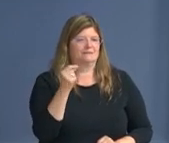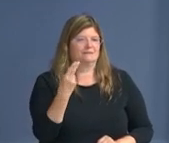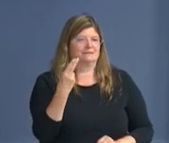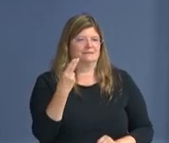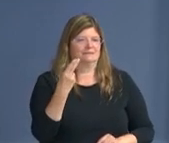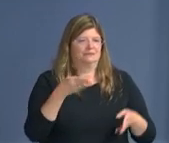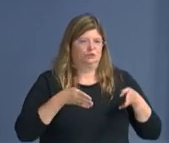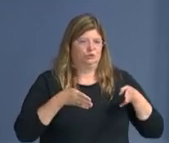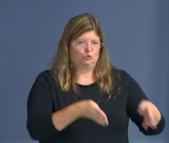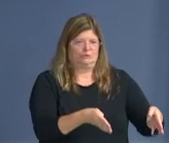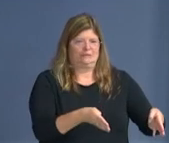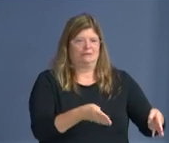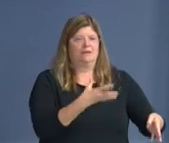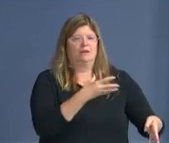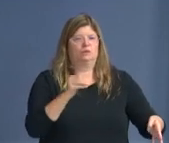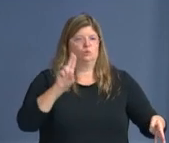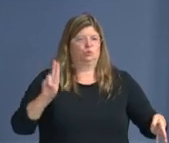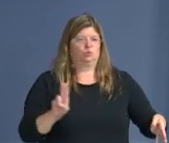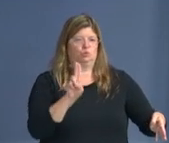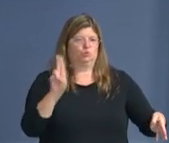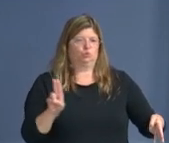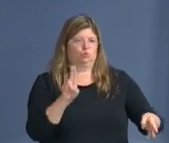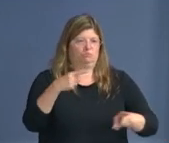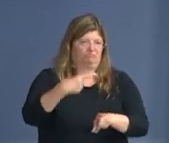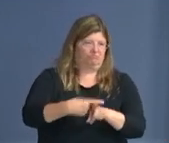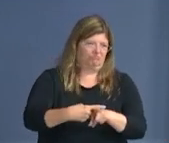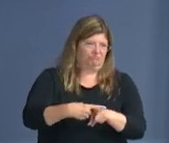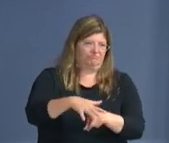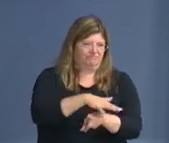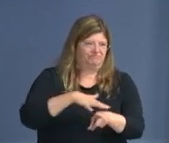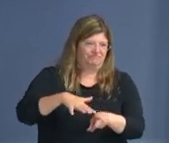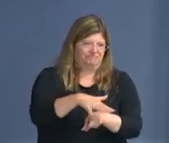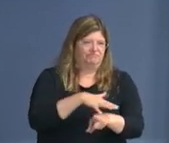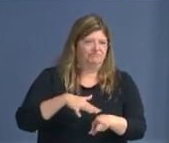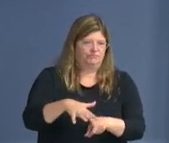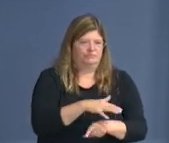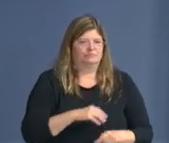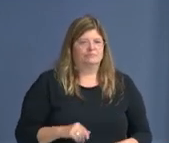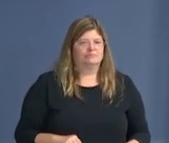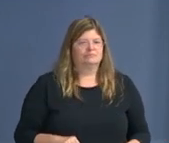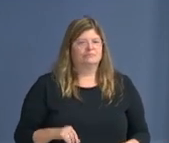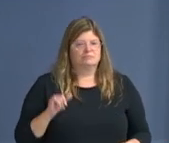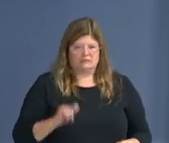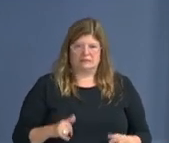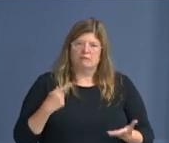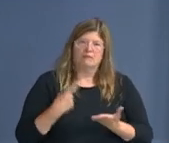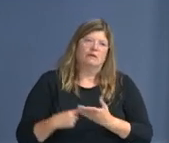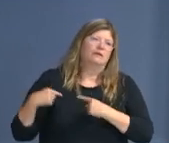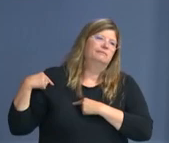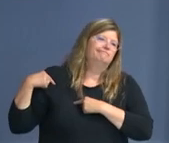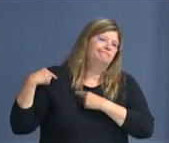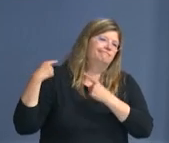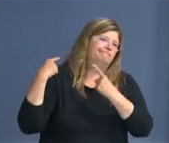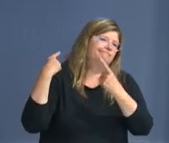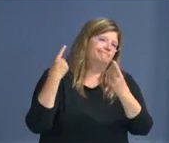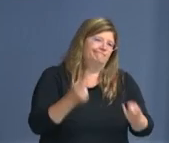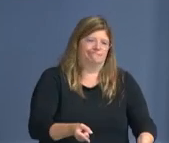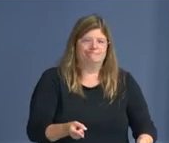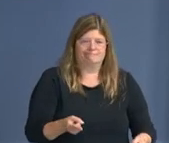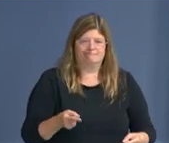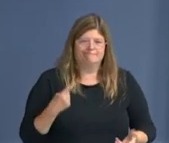been, uh, for a number of years, actually, before I became mayor, how the Reeves Center would be